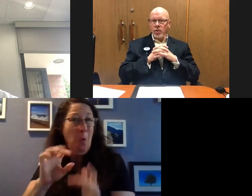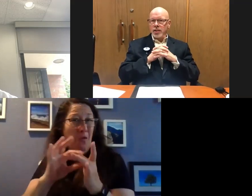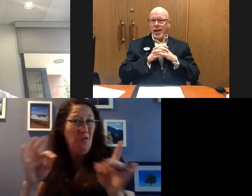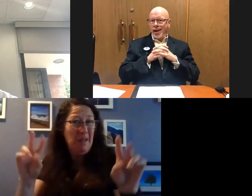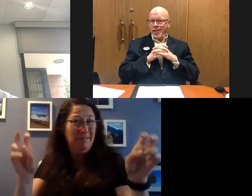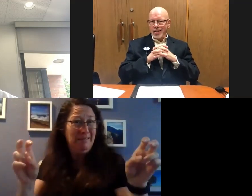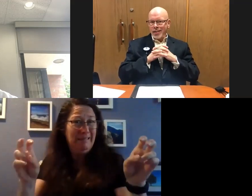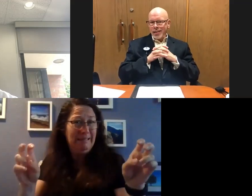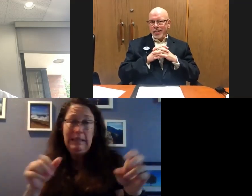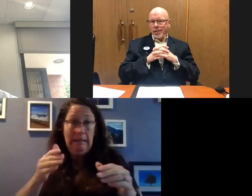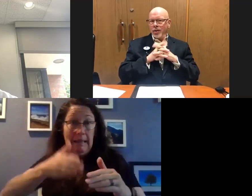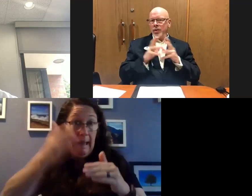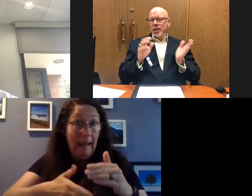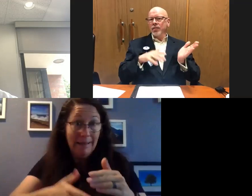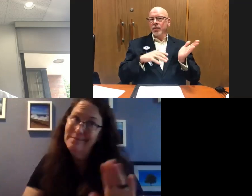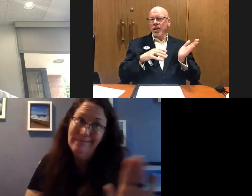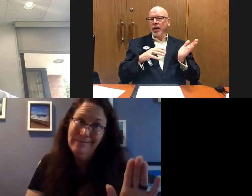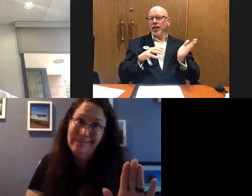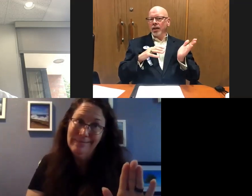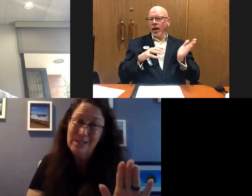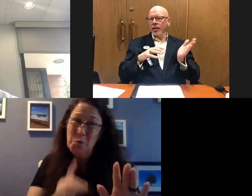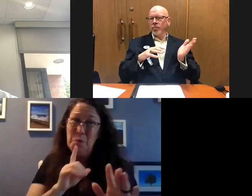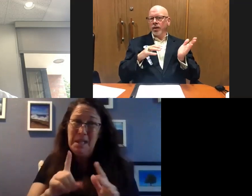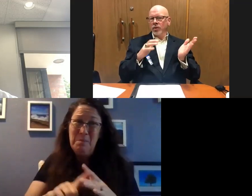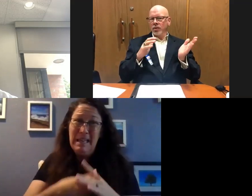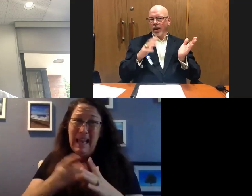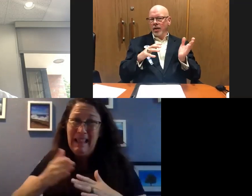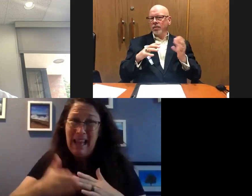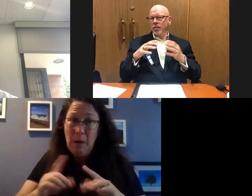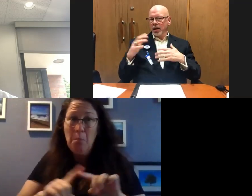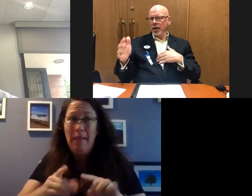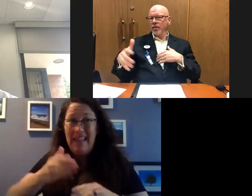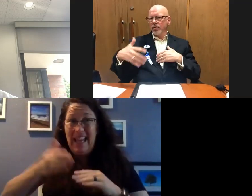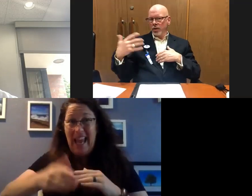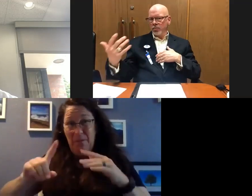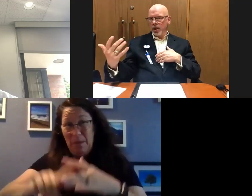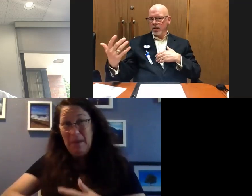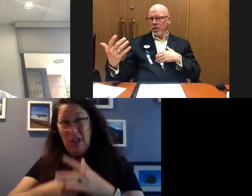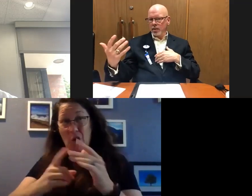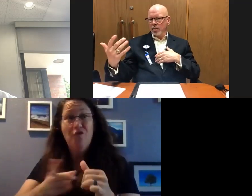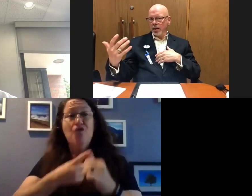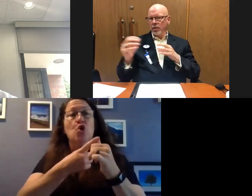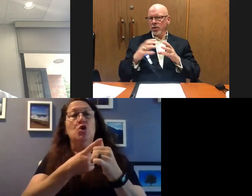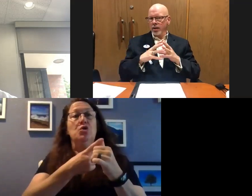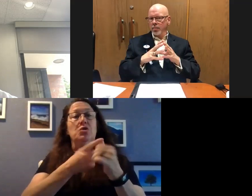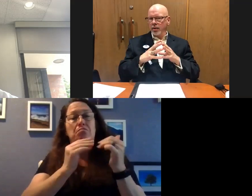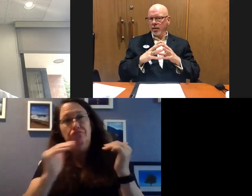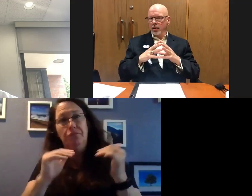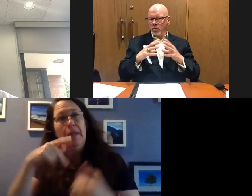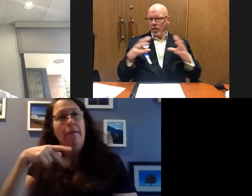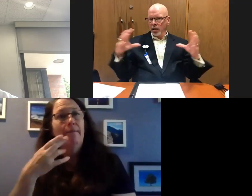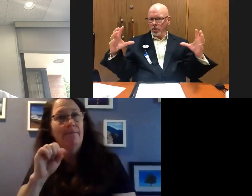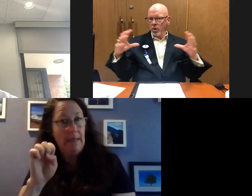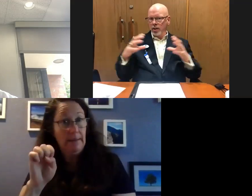that wasn't the end, nor was it even the beginning of the end, but it was the end of the beginning of the first phase of this. And we've talked about